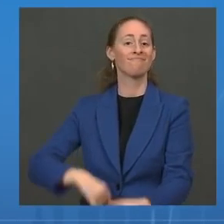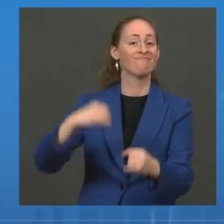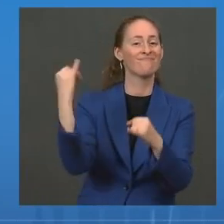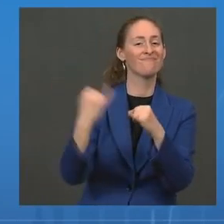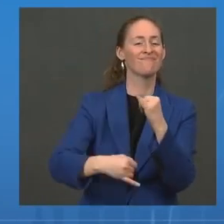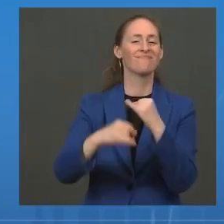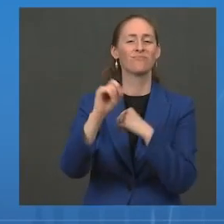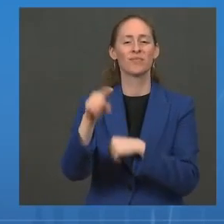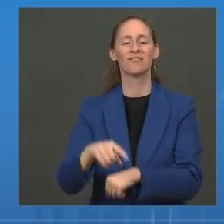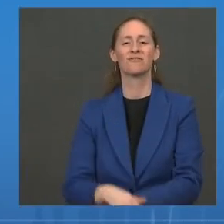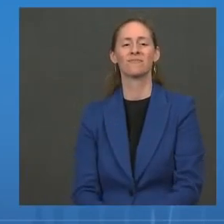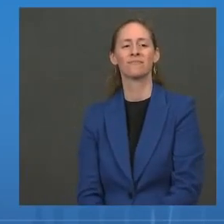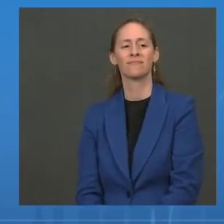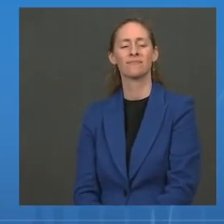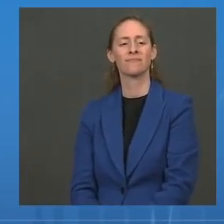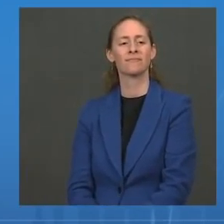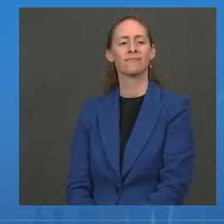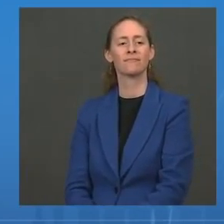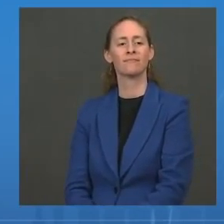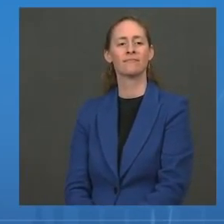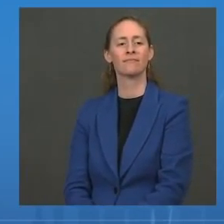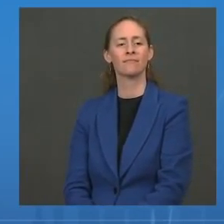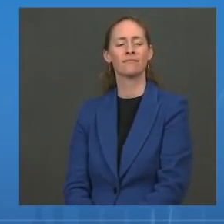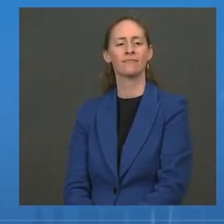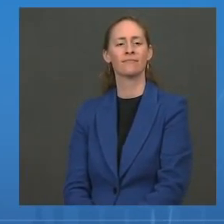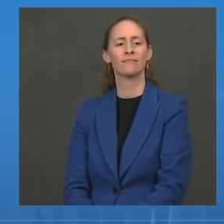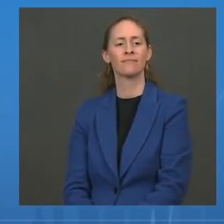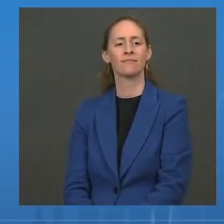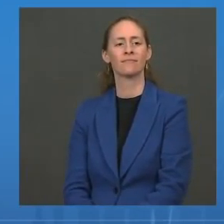Last question. Let's go to Cheryl Stolberg at New York Times.